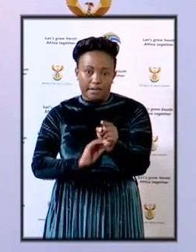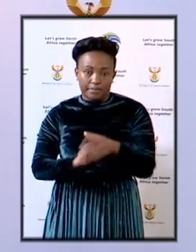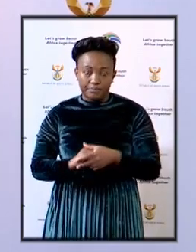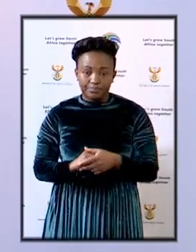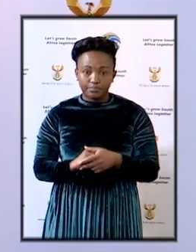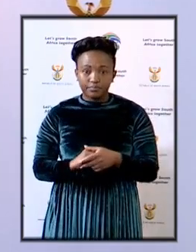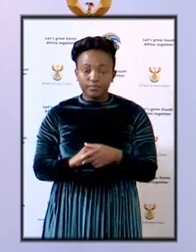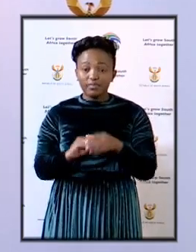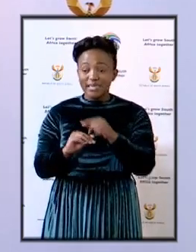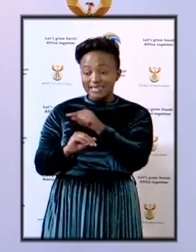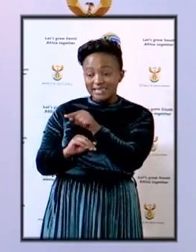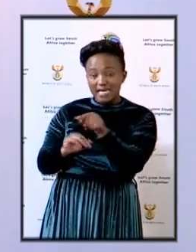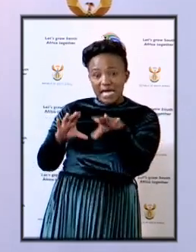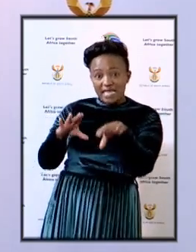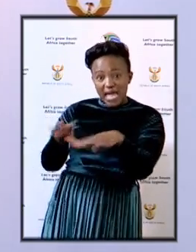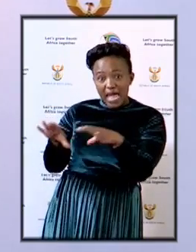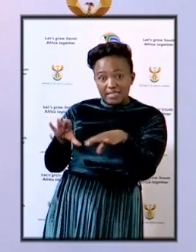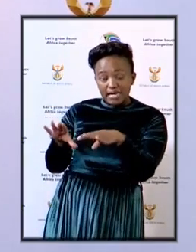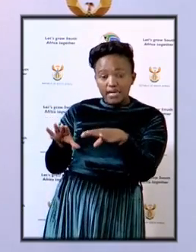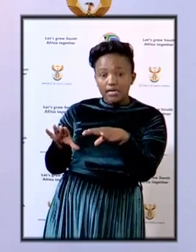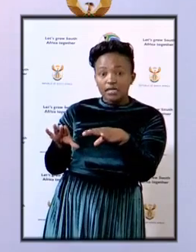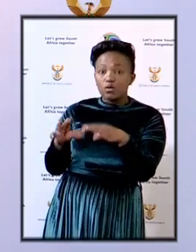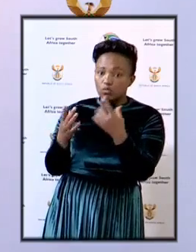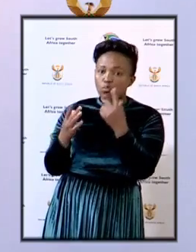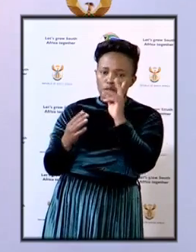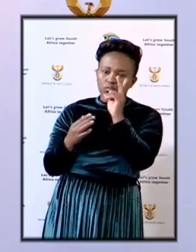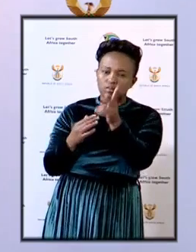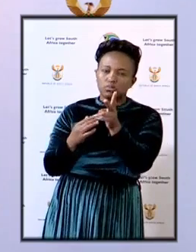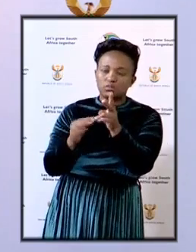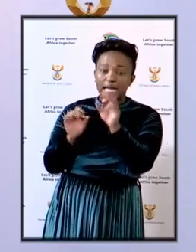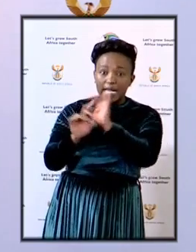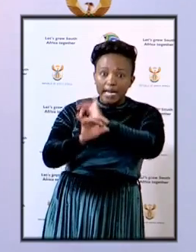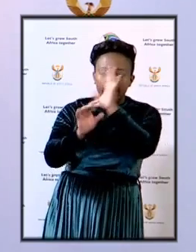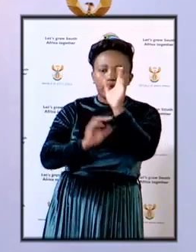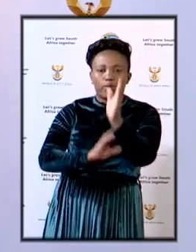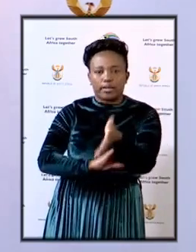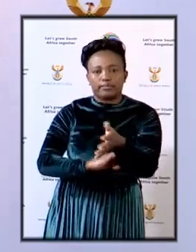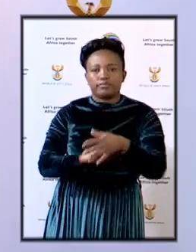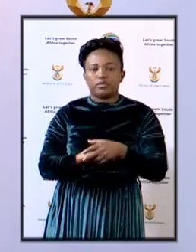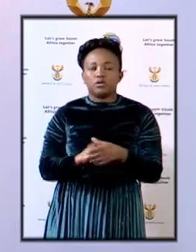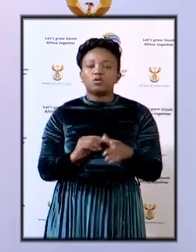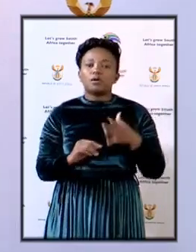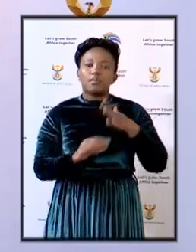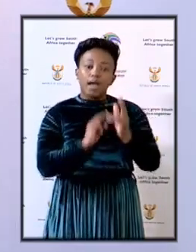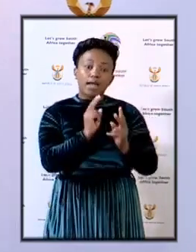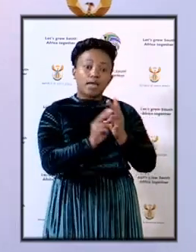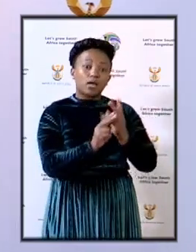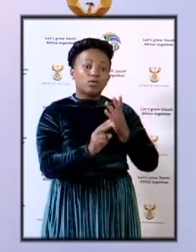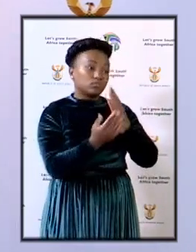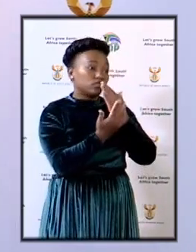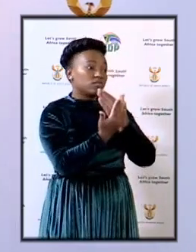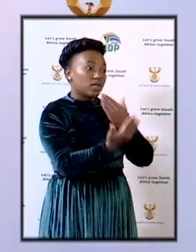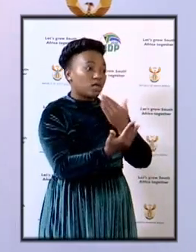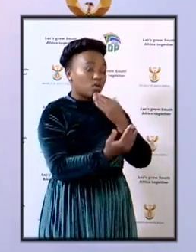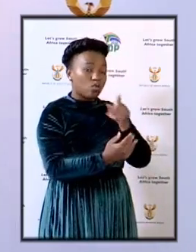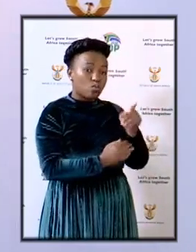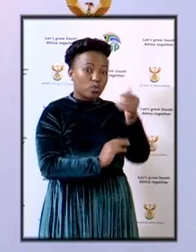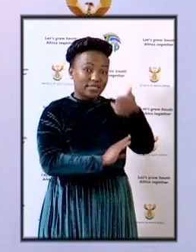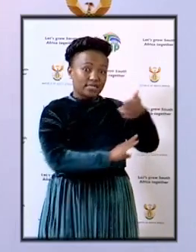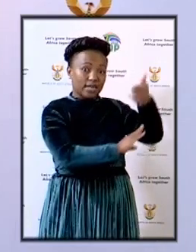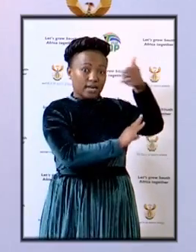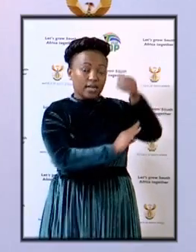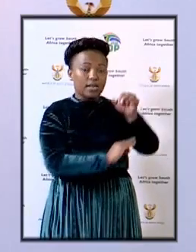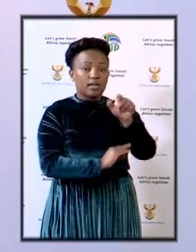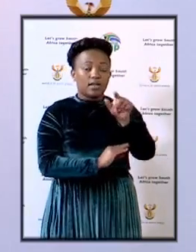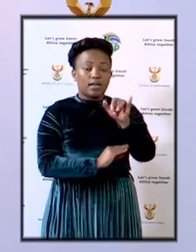Our actions will indeed speak for themselves. So once again, I want to thank General Lebea and